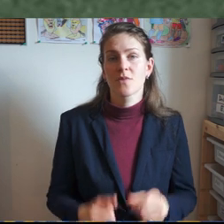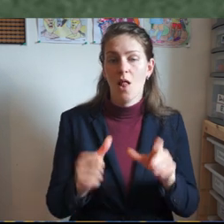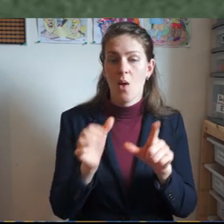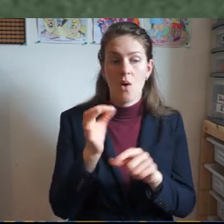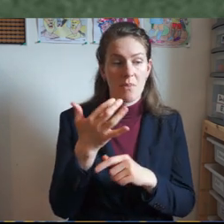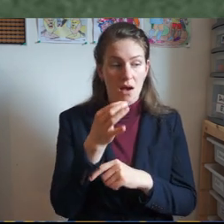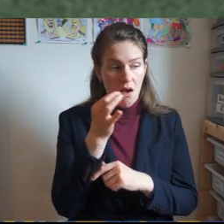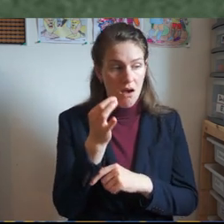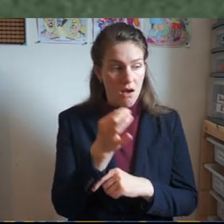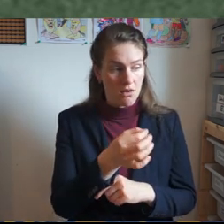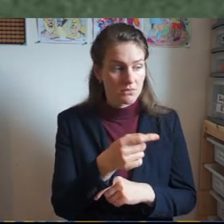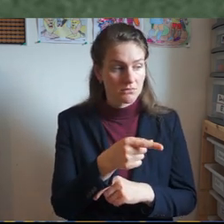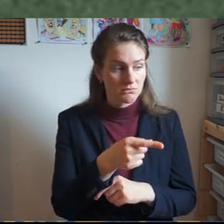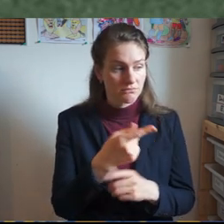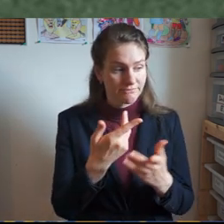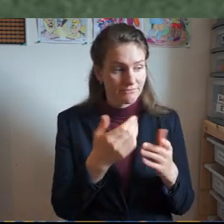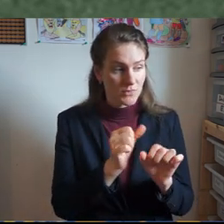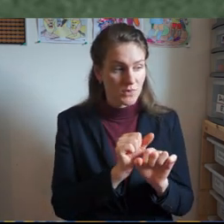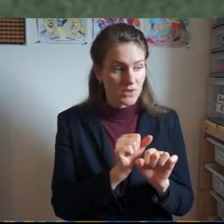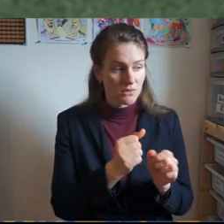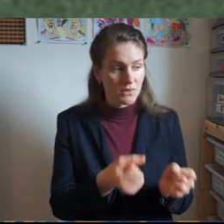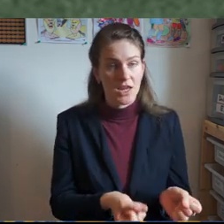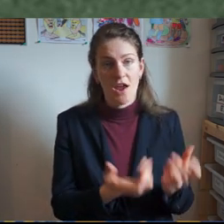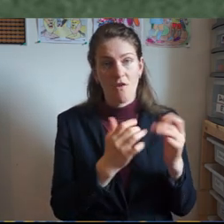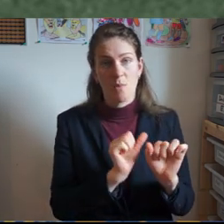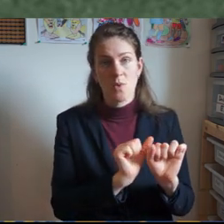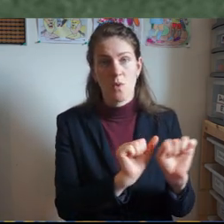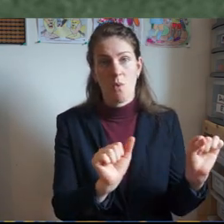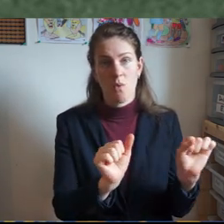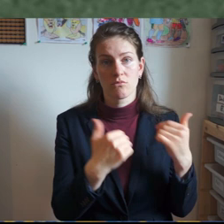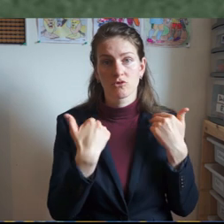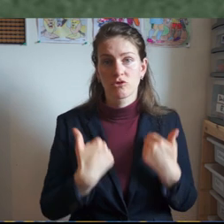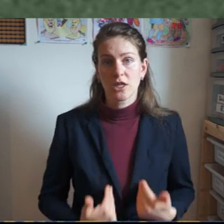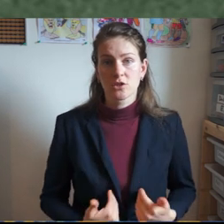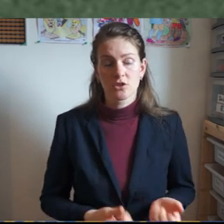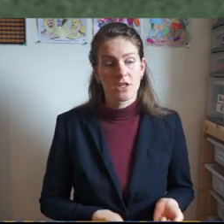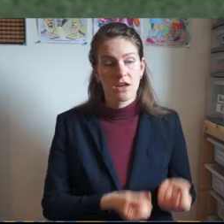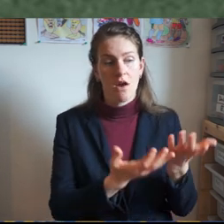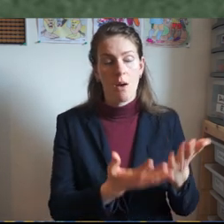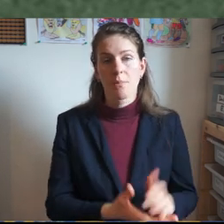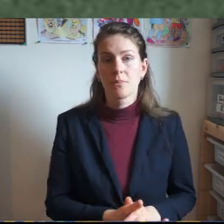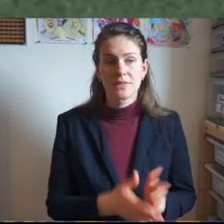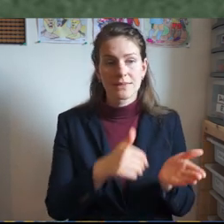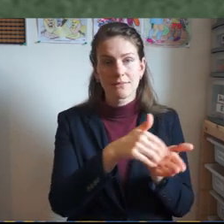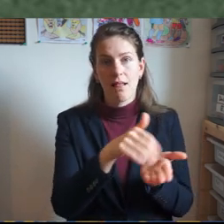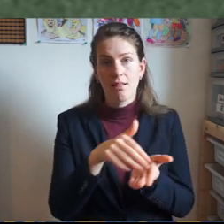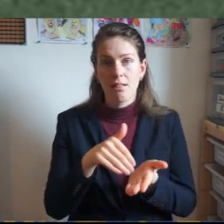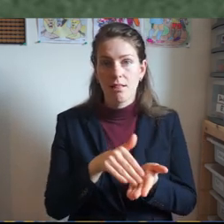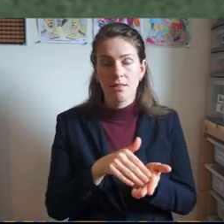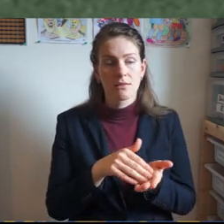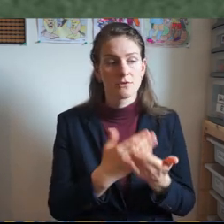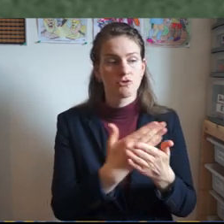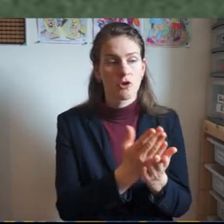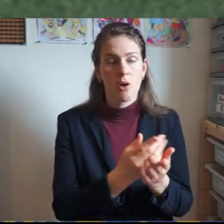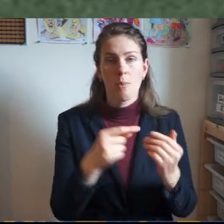his possessions to sell them and give to the poor but he wouldn't do